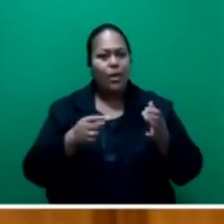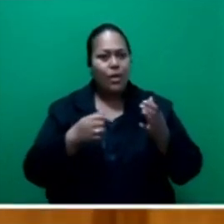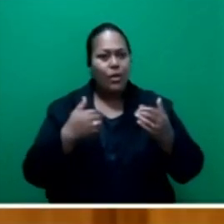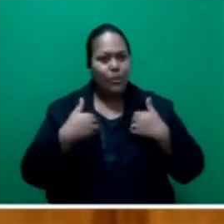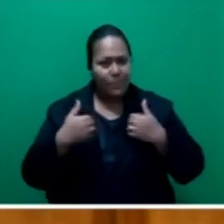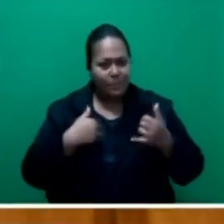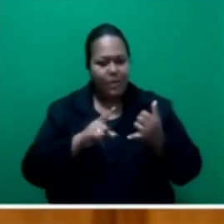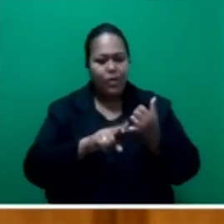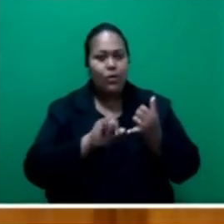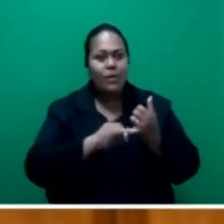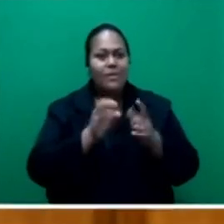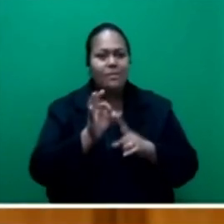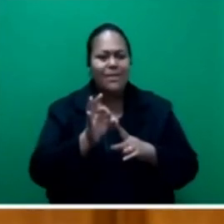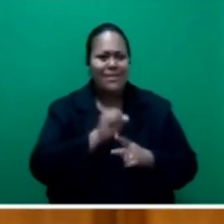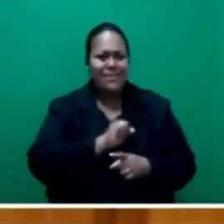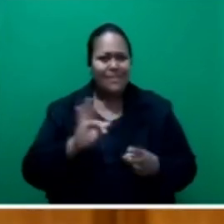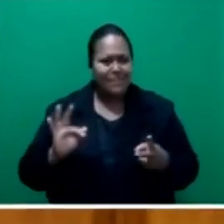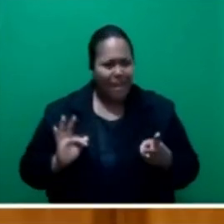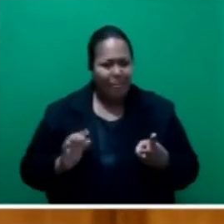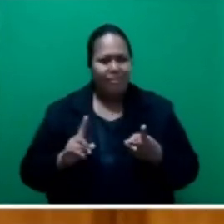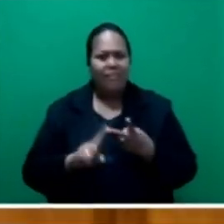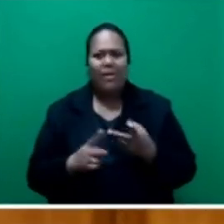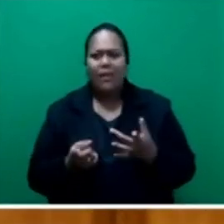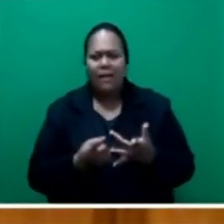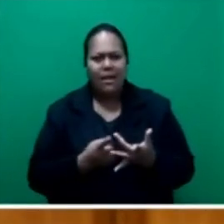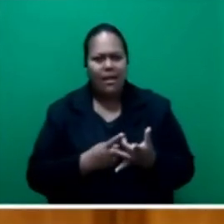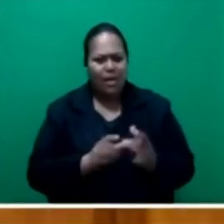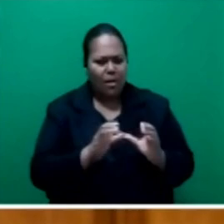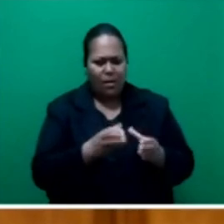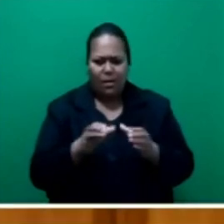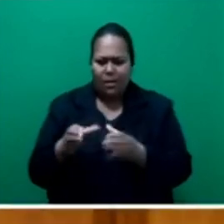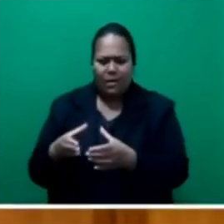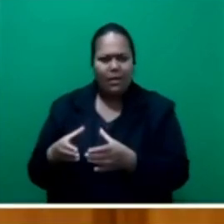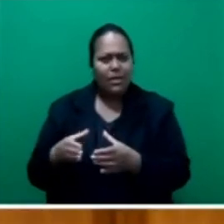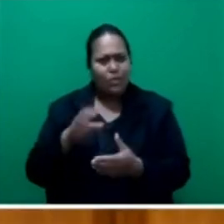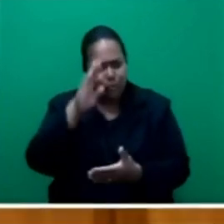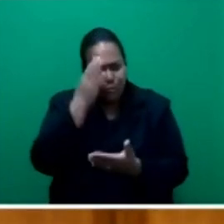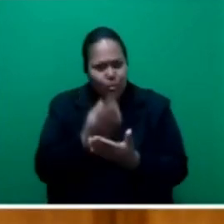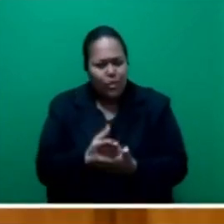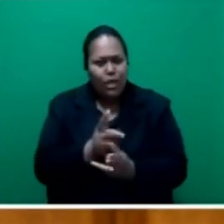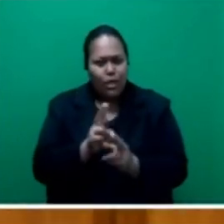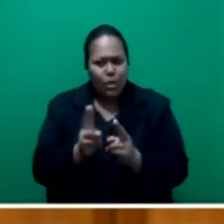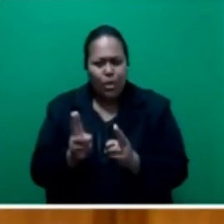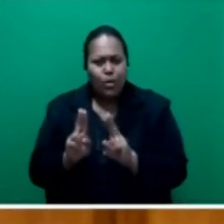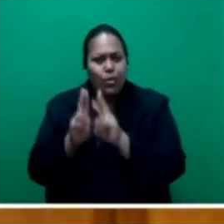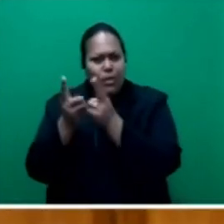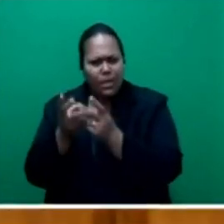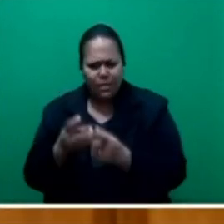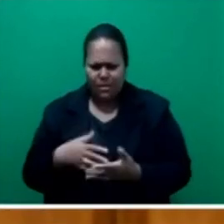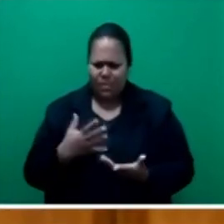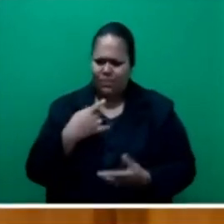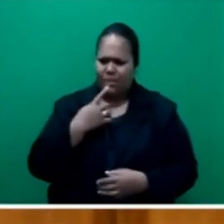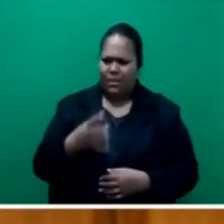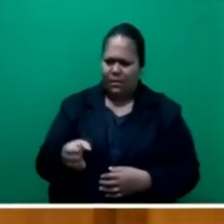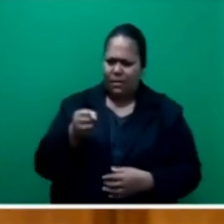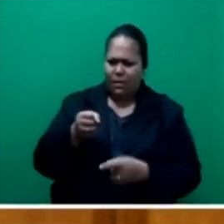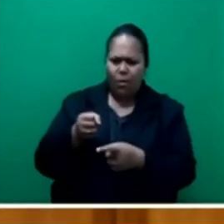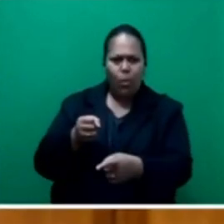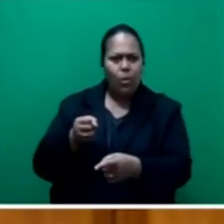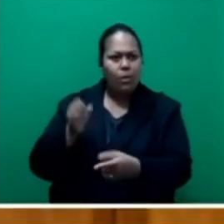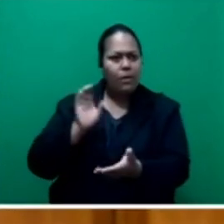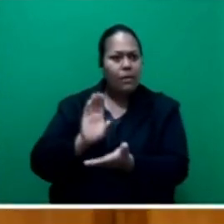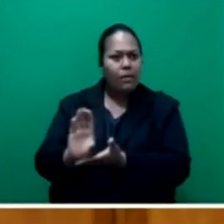unions have highlighted that the withholding of the grant payments for 2020, 2021, and